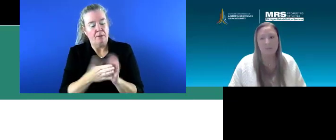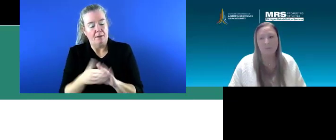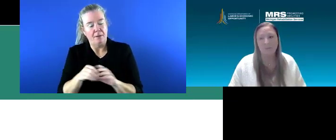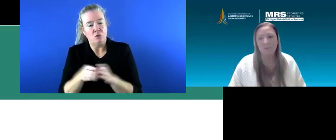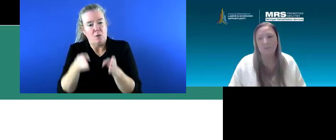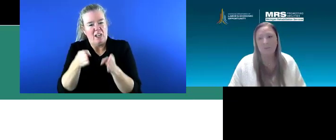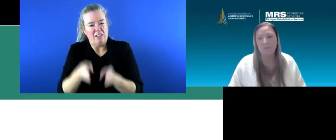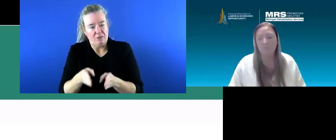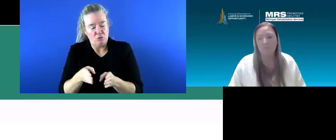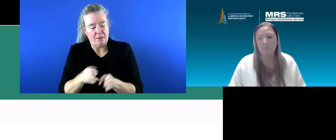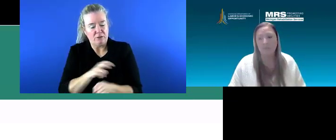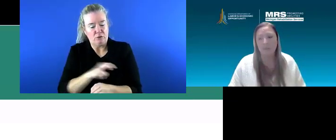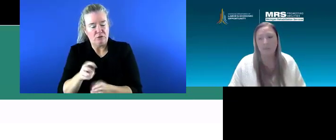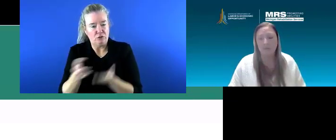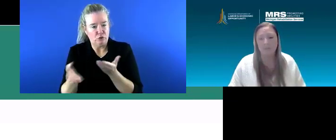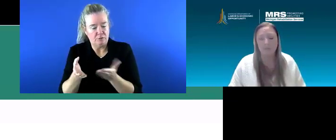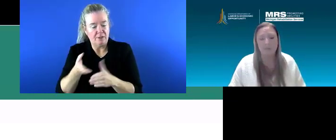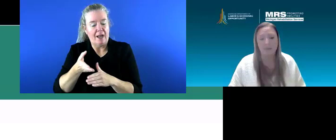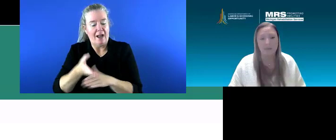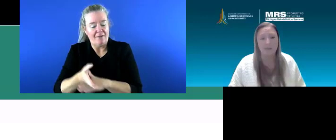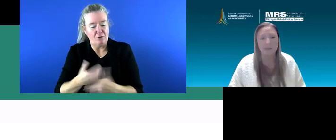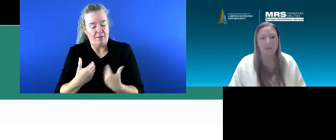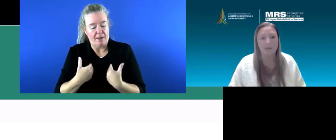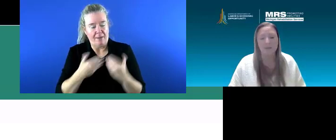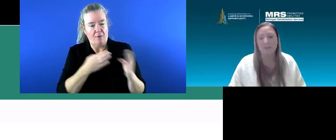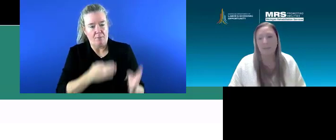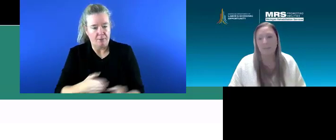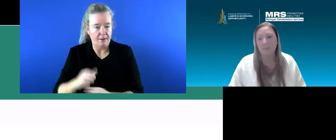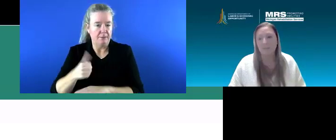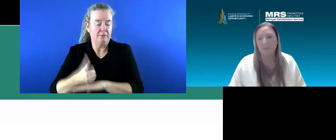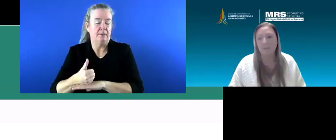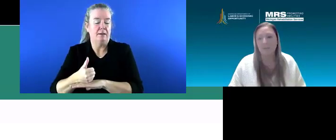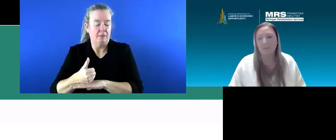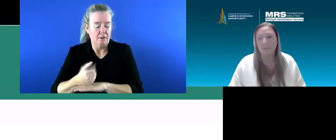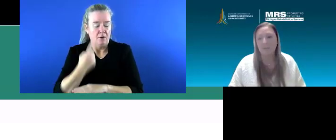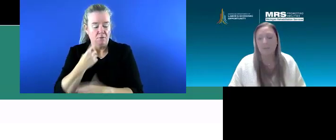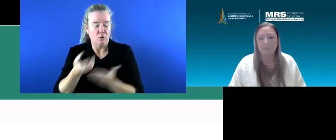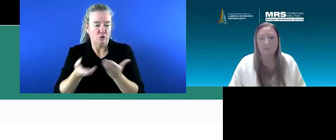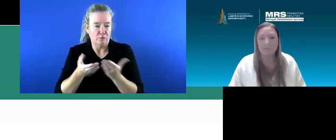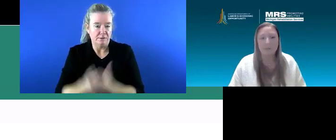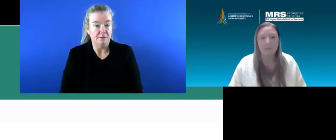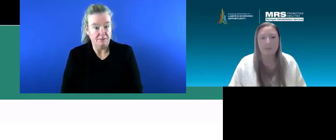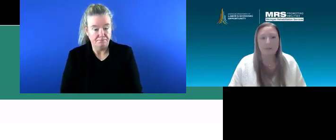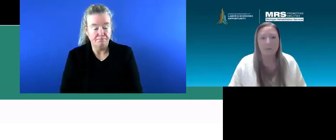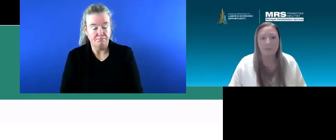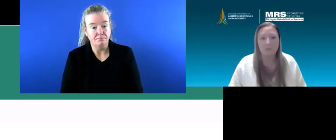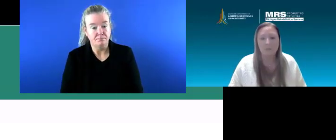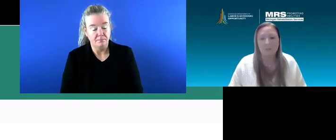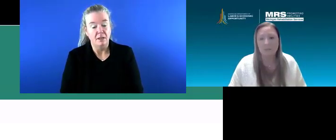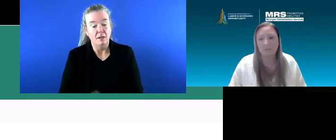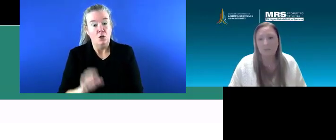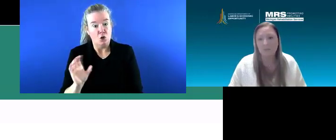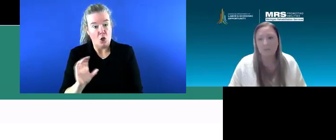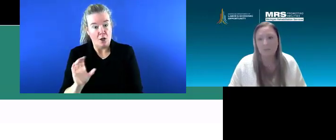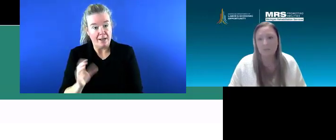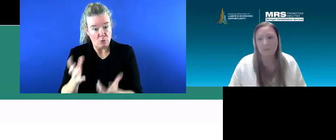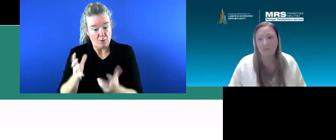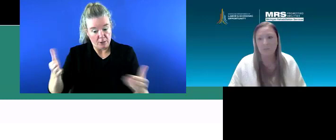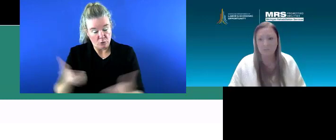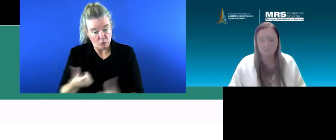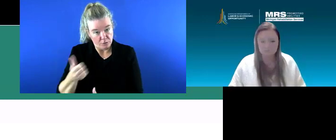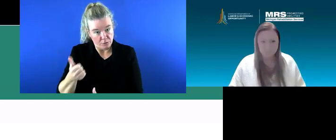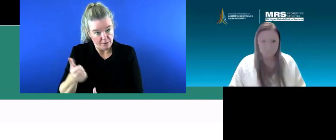transition services once they have a plan established for services. Claudette, would you like to introduce